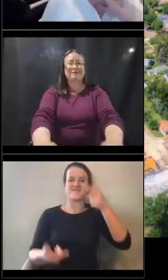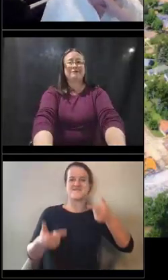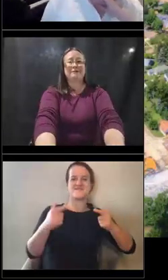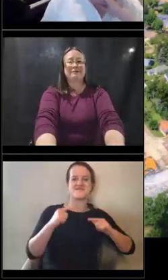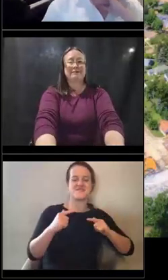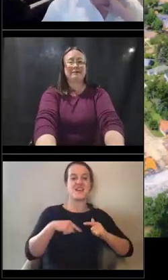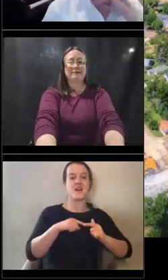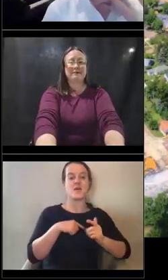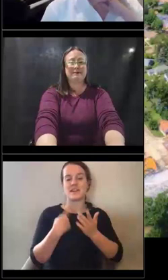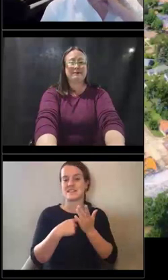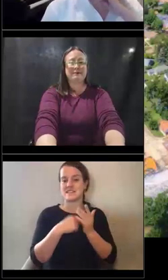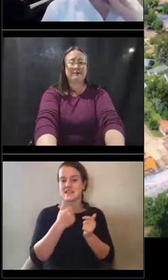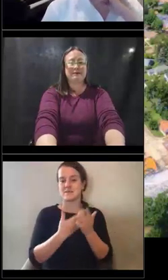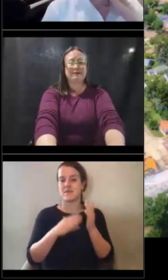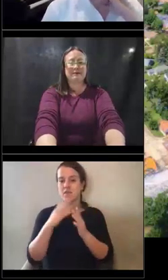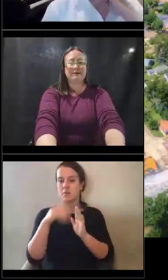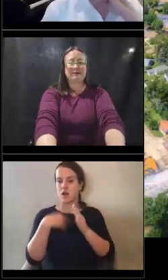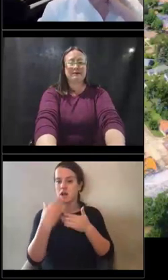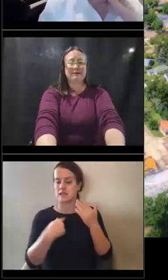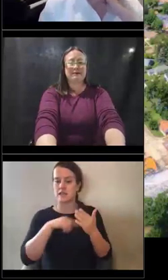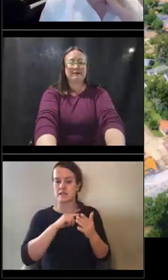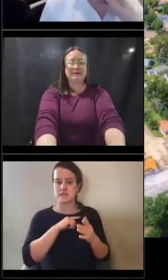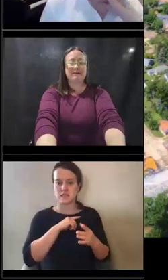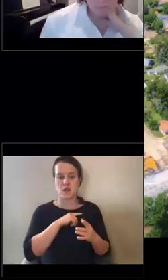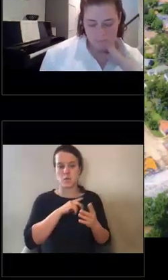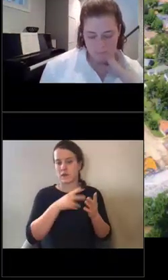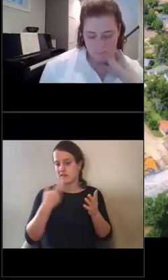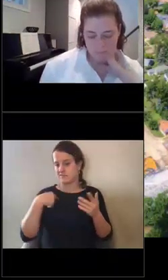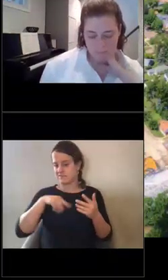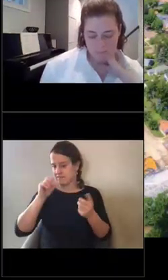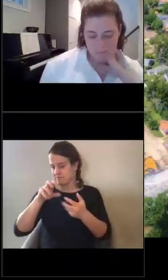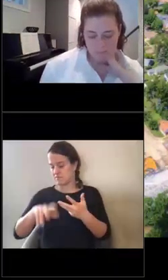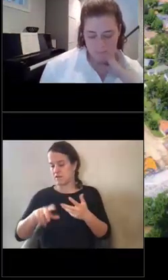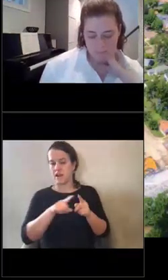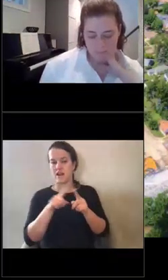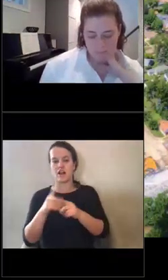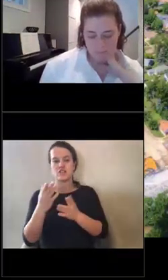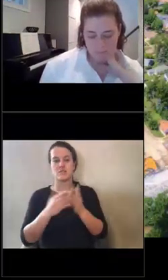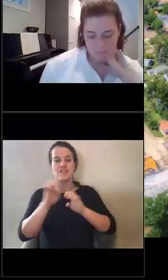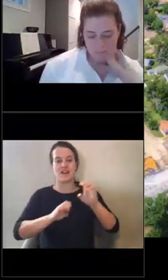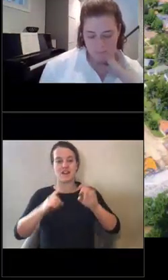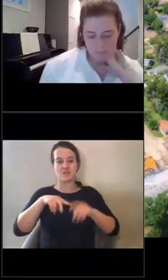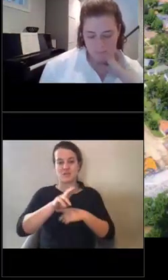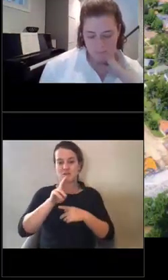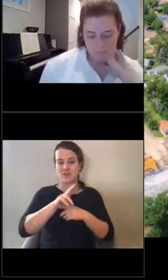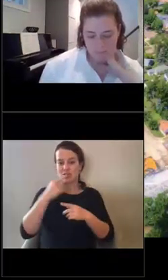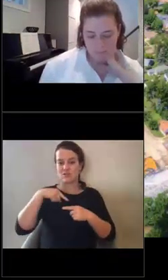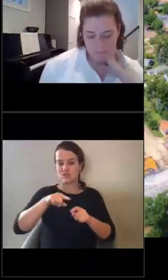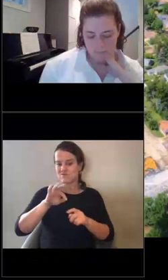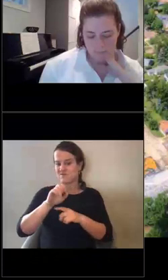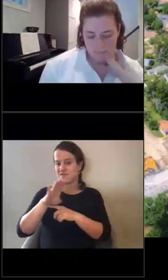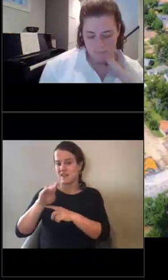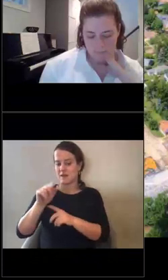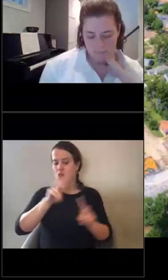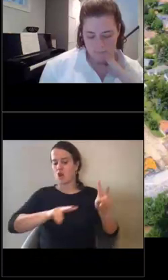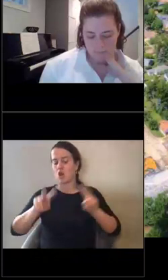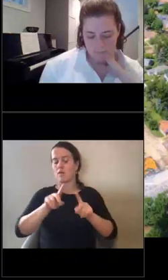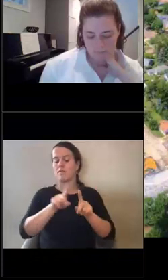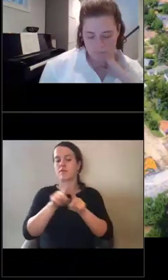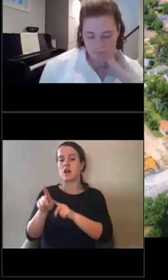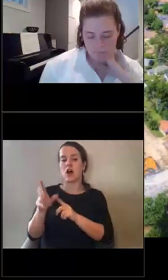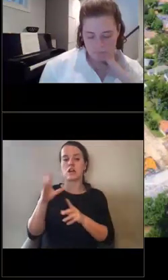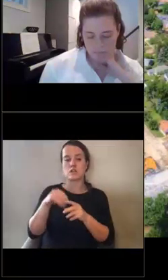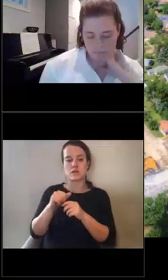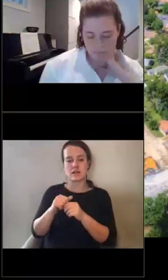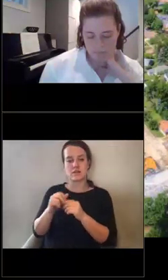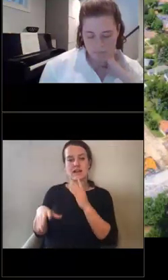that FEMA is going to be looking for and evaluating. In addition, the DHS civil rights evaluation tool contains recipient civil